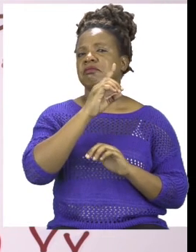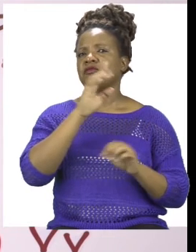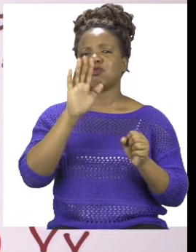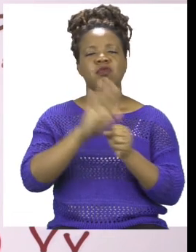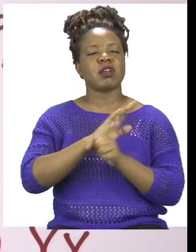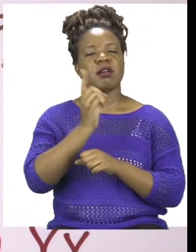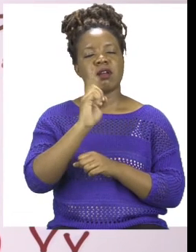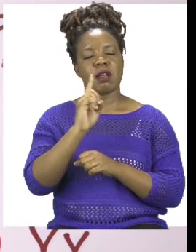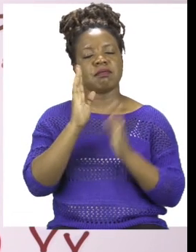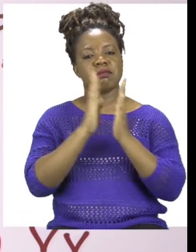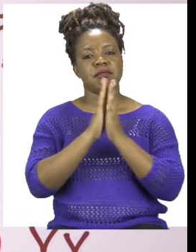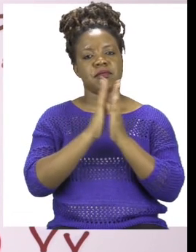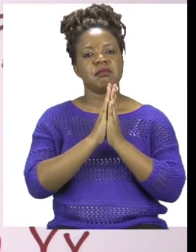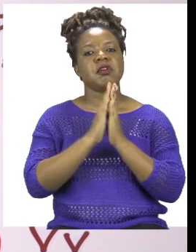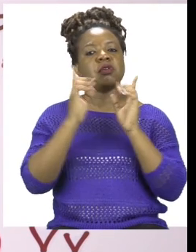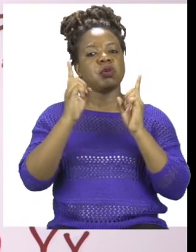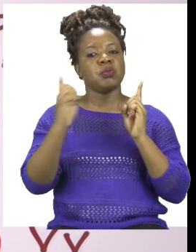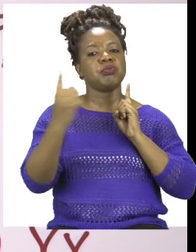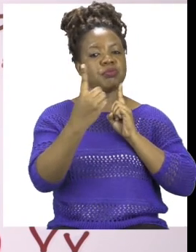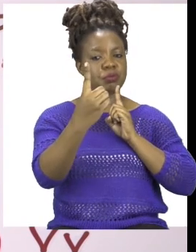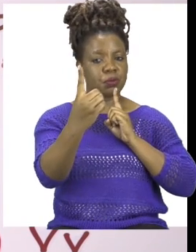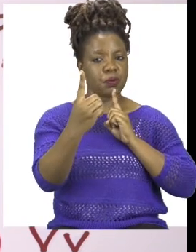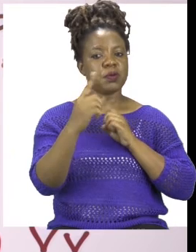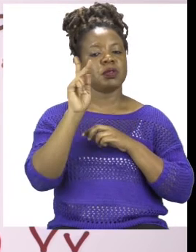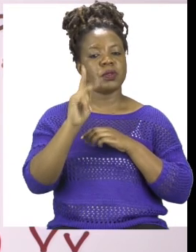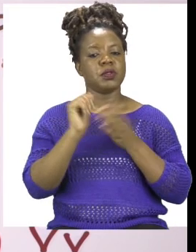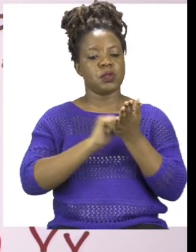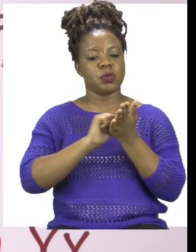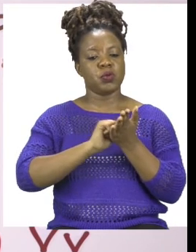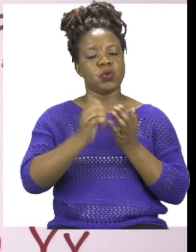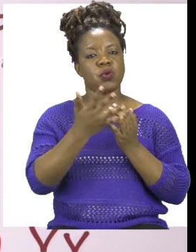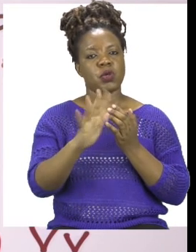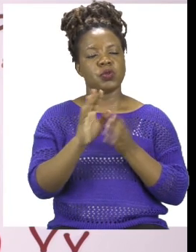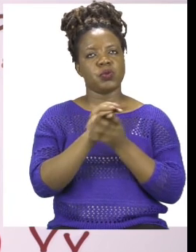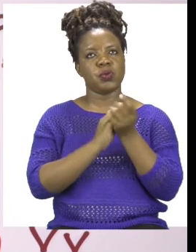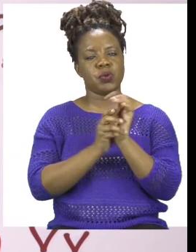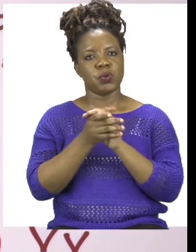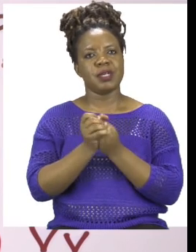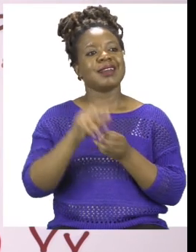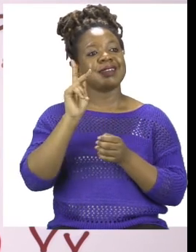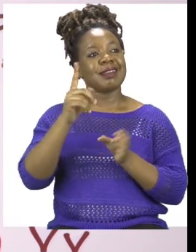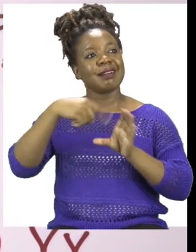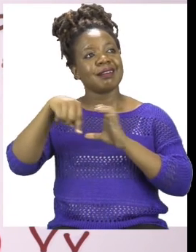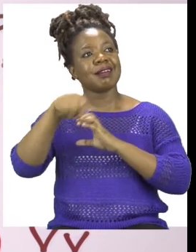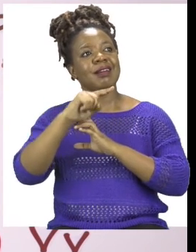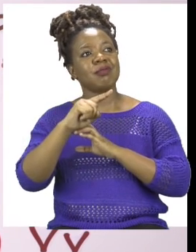as well as using soap and water. Don't forget to wear a mask when you are out in public.